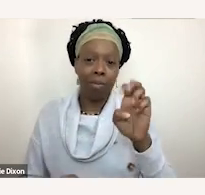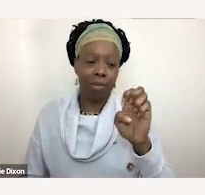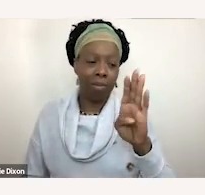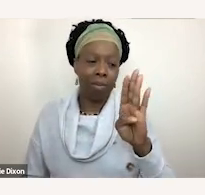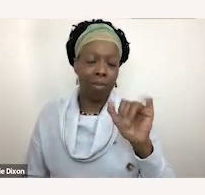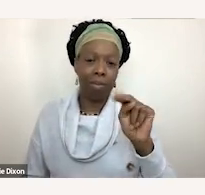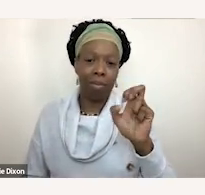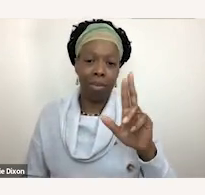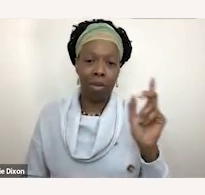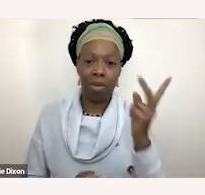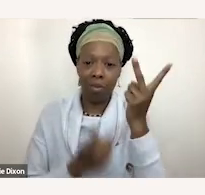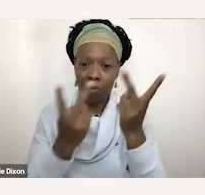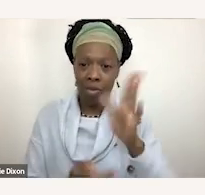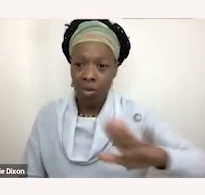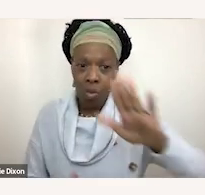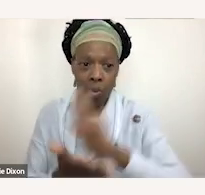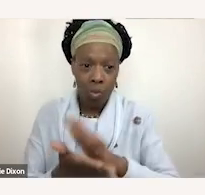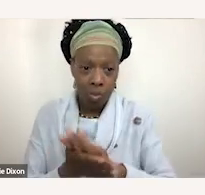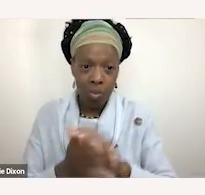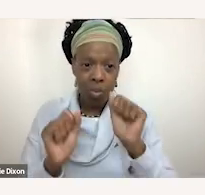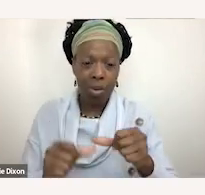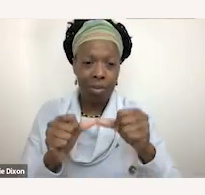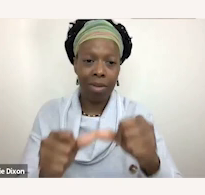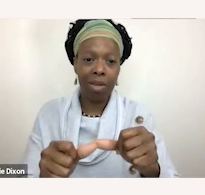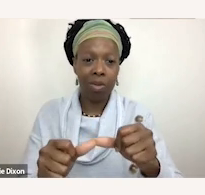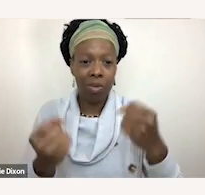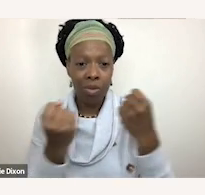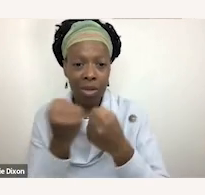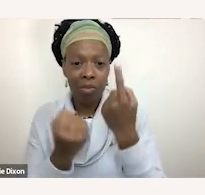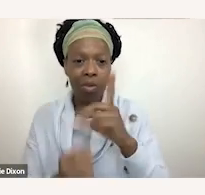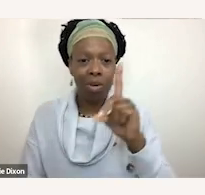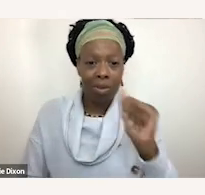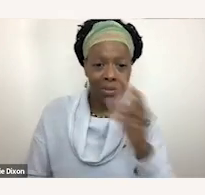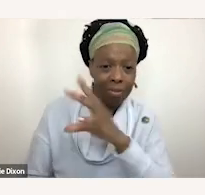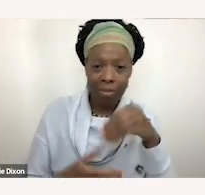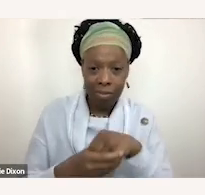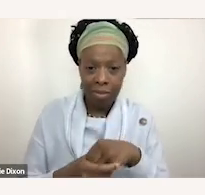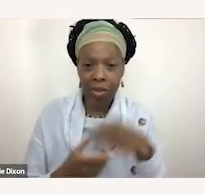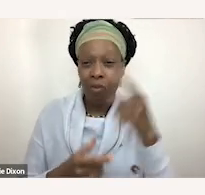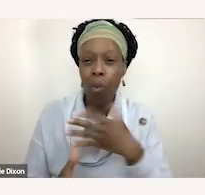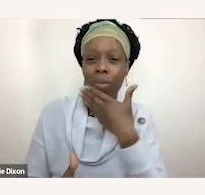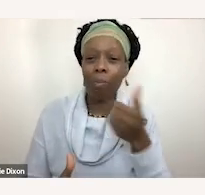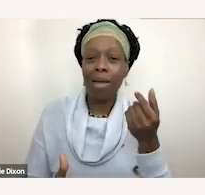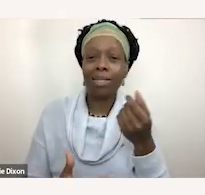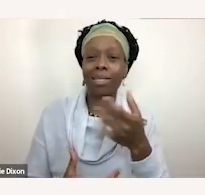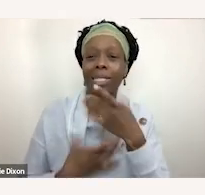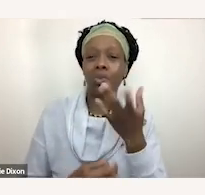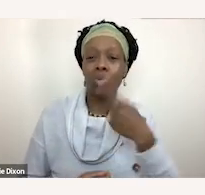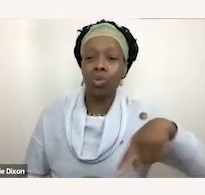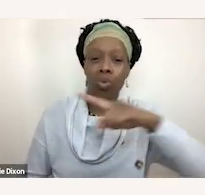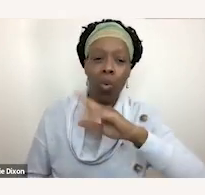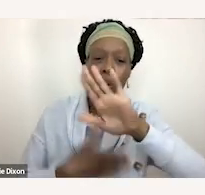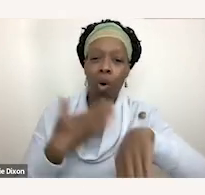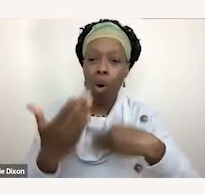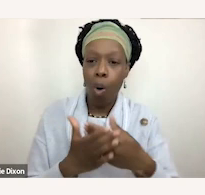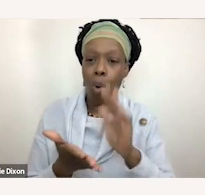advocate for disability inclusion in the best interest of your whole community and we can be a resource